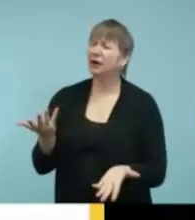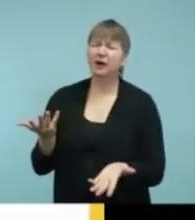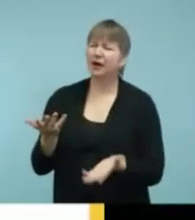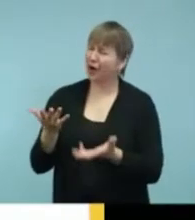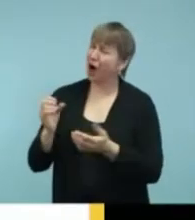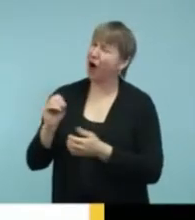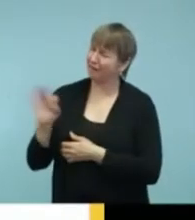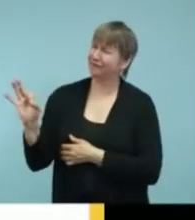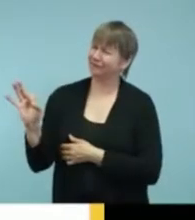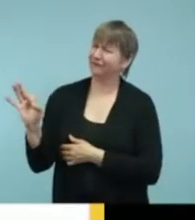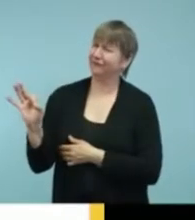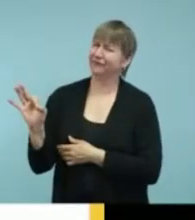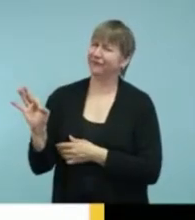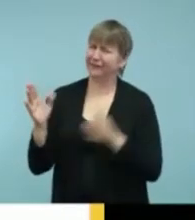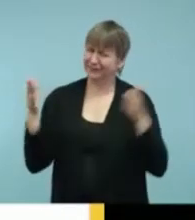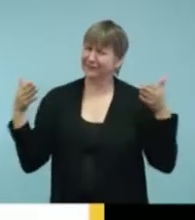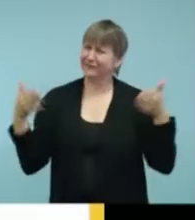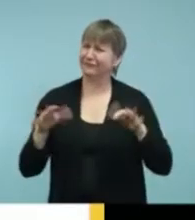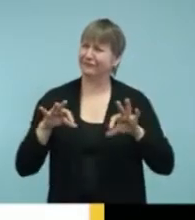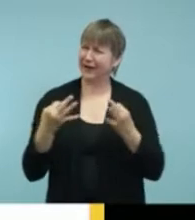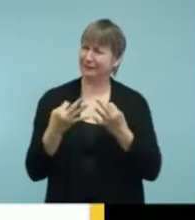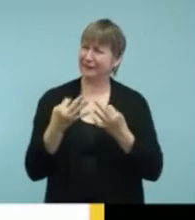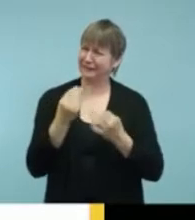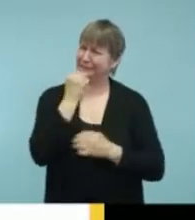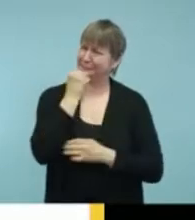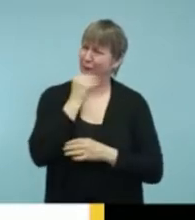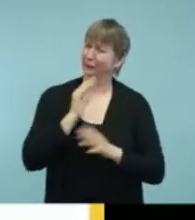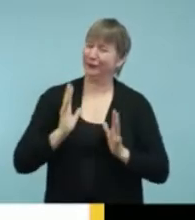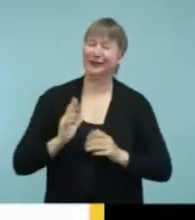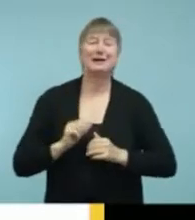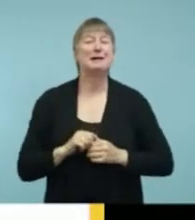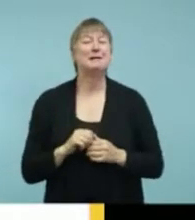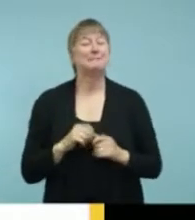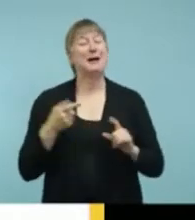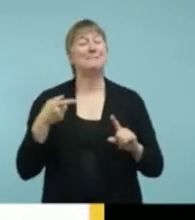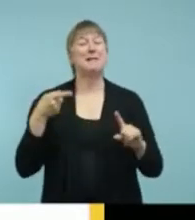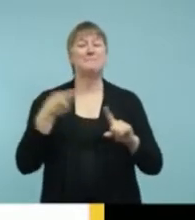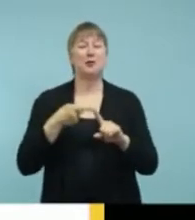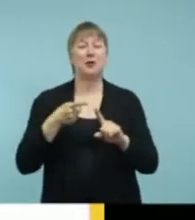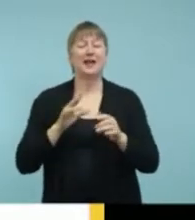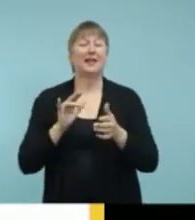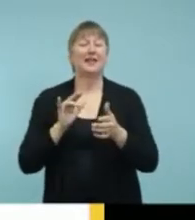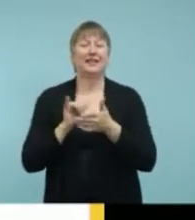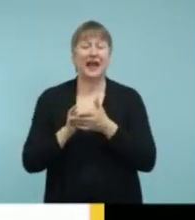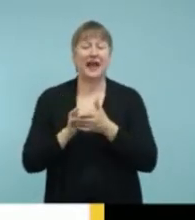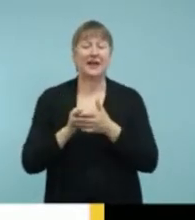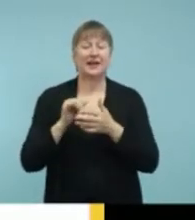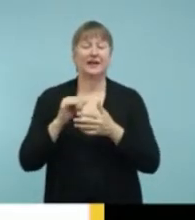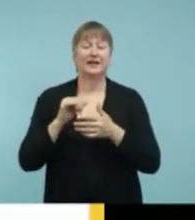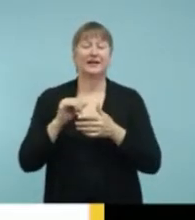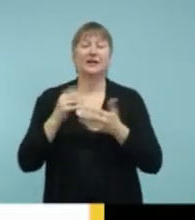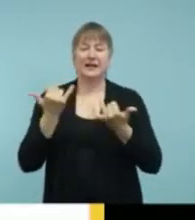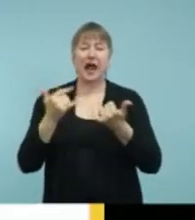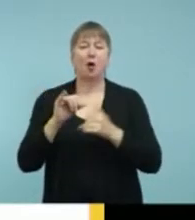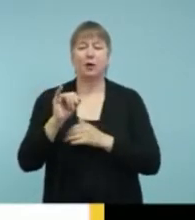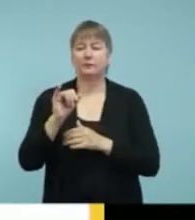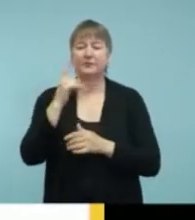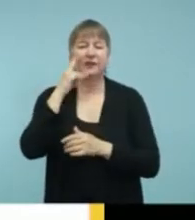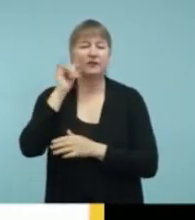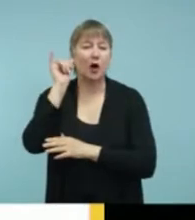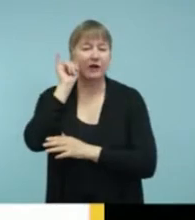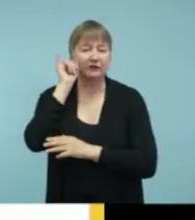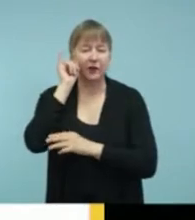So, right now, the made for iPhone hearing aids are the most prevalent. However, Sonova,